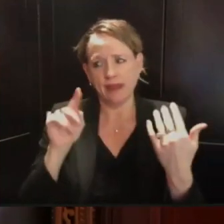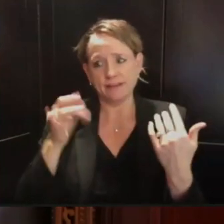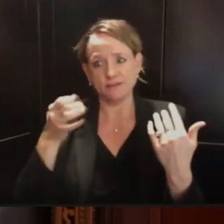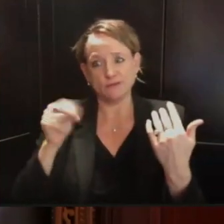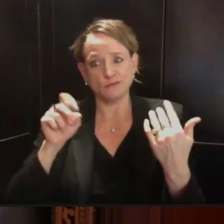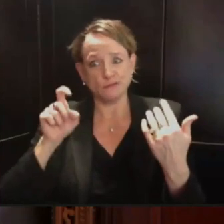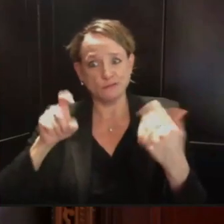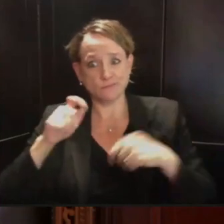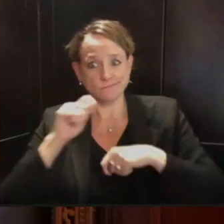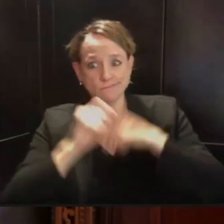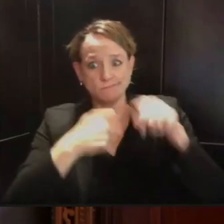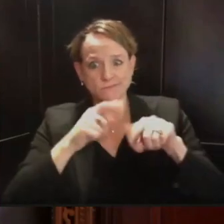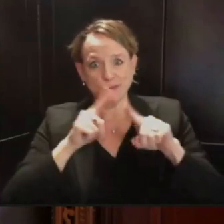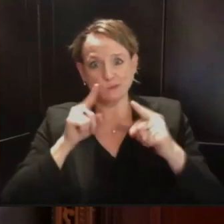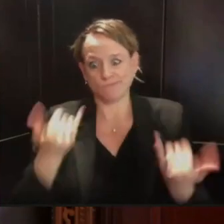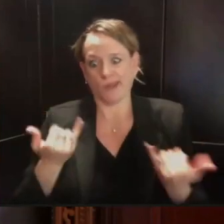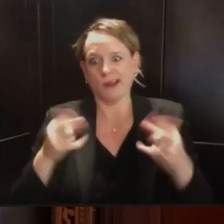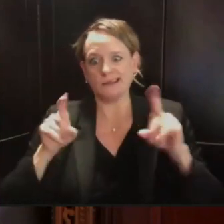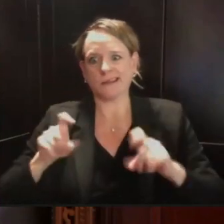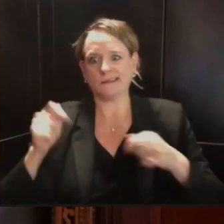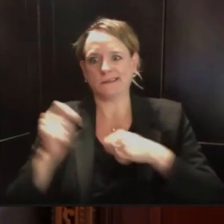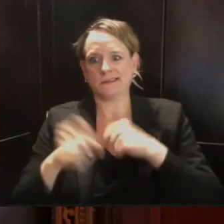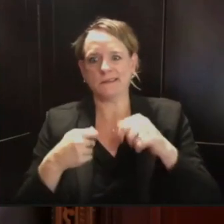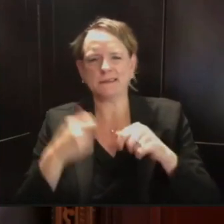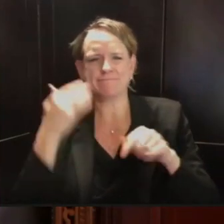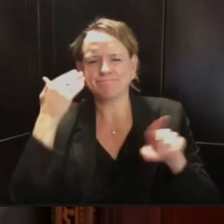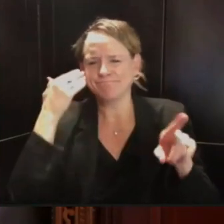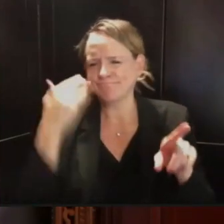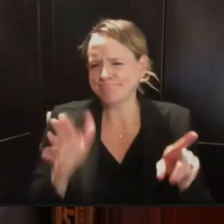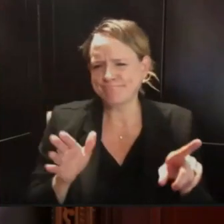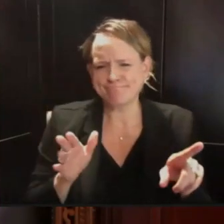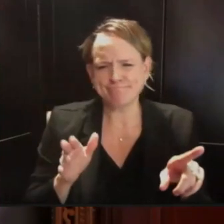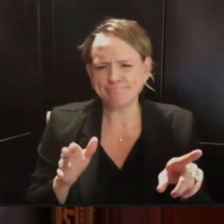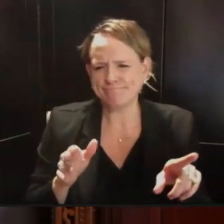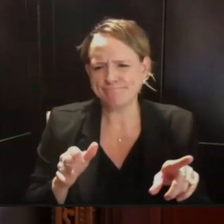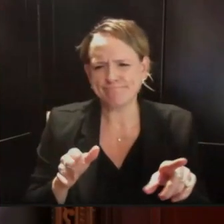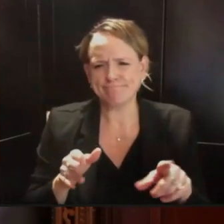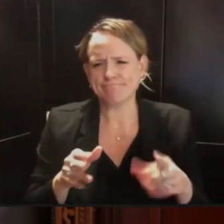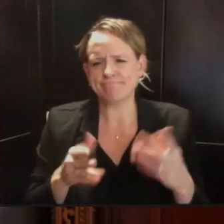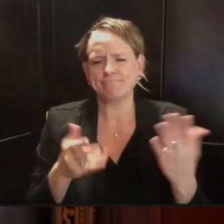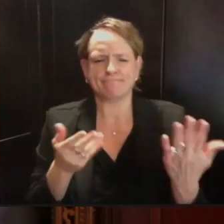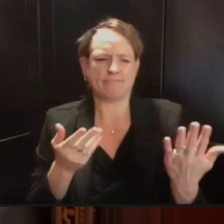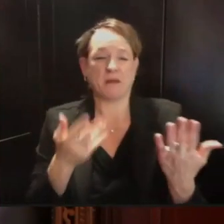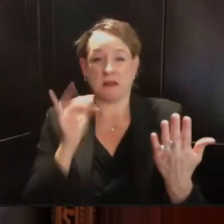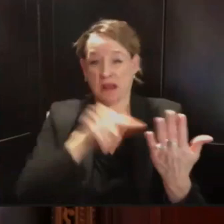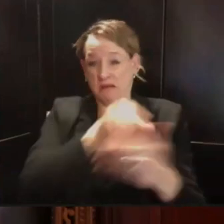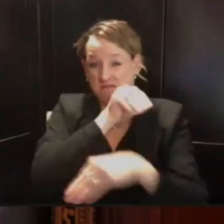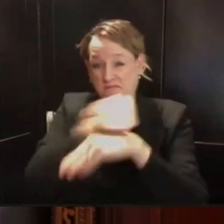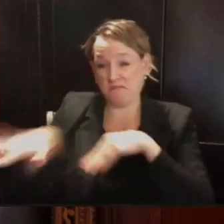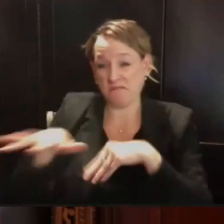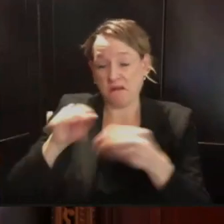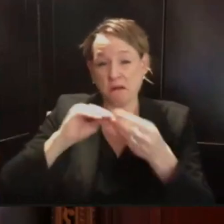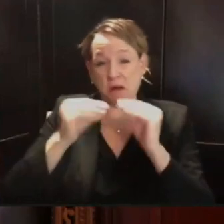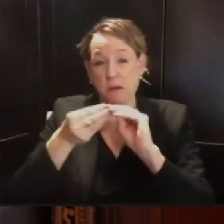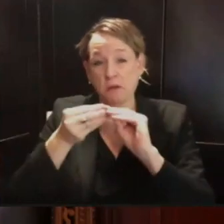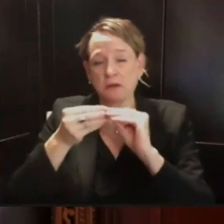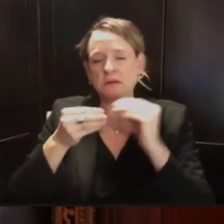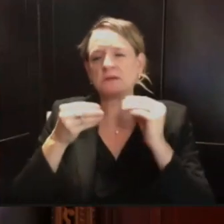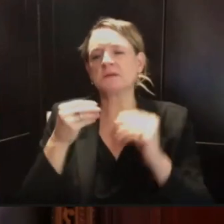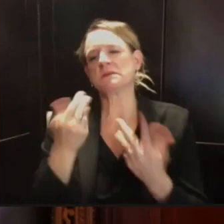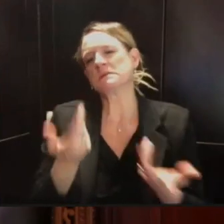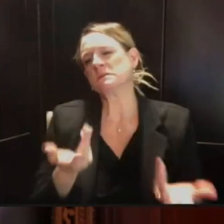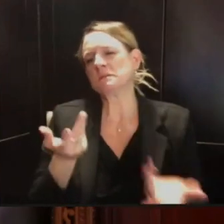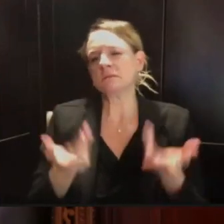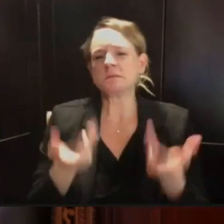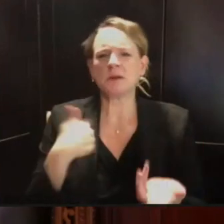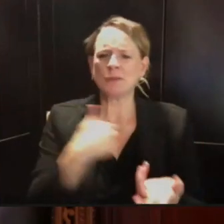are lower than they could be or should be. But it's a resource that is, you know, we're learning more about, we're trying to collect and generate